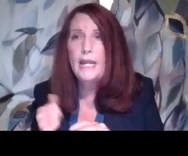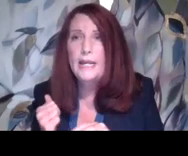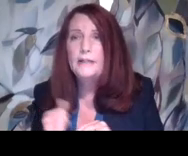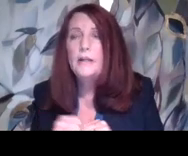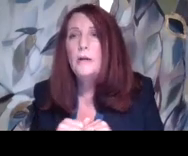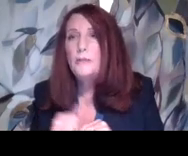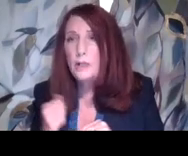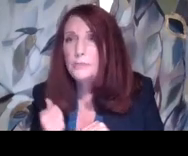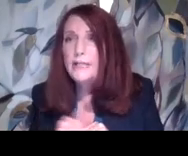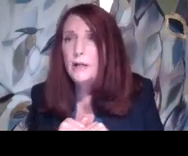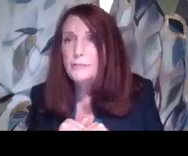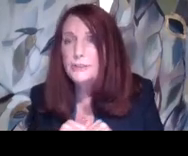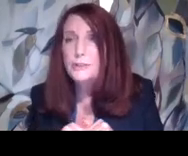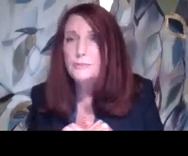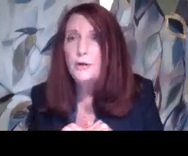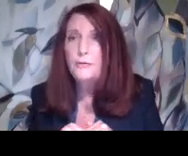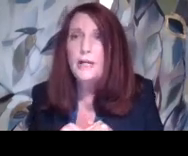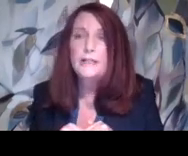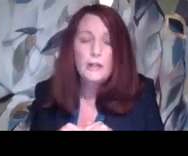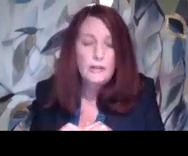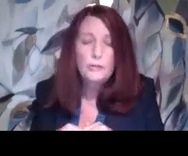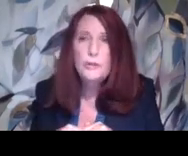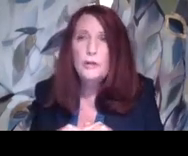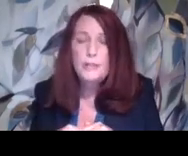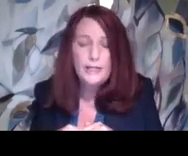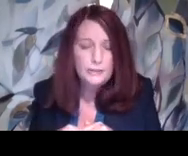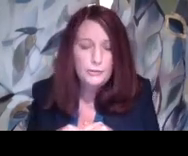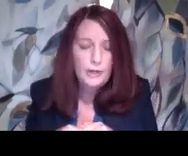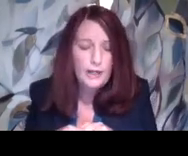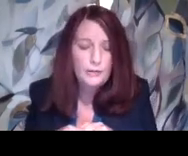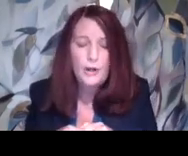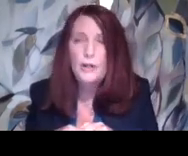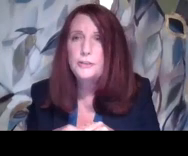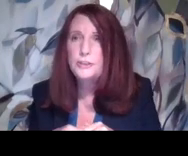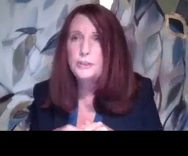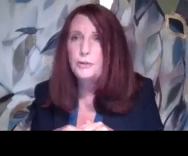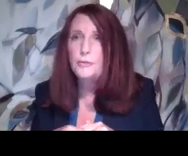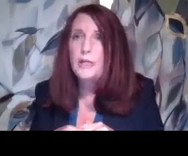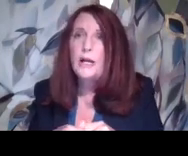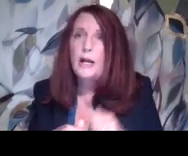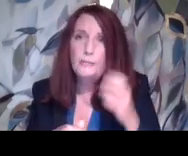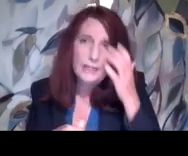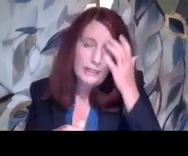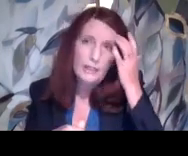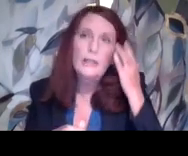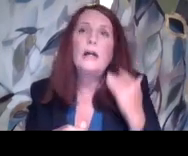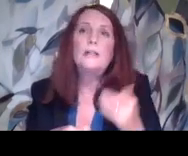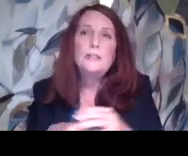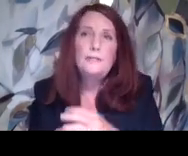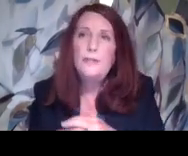about in the complaint options tomorrow night, those all apply to, uh, colleges too. Um,